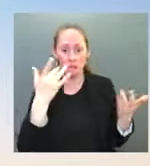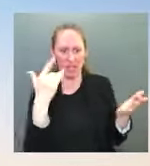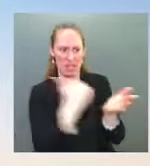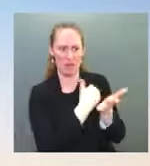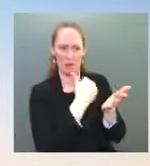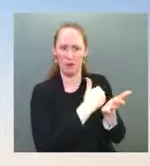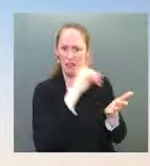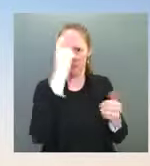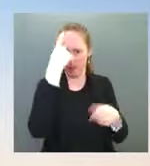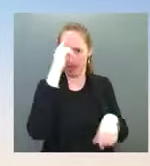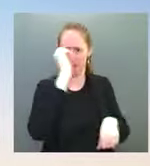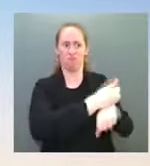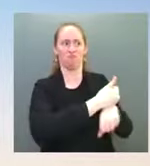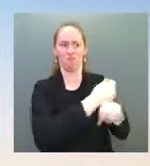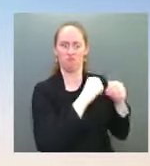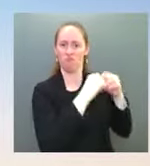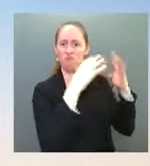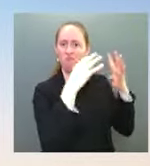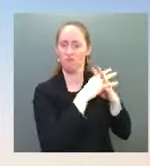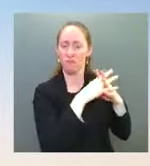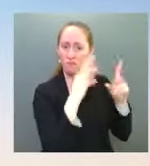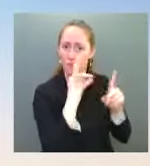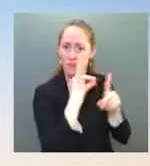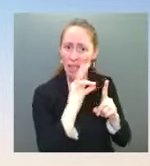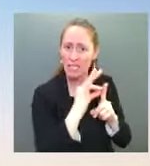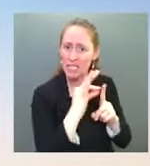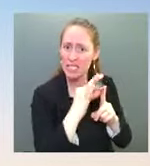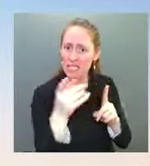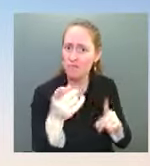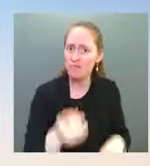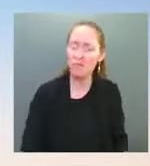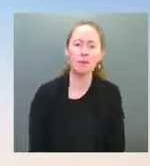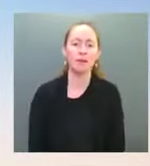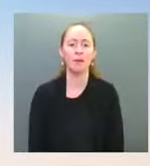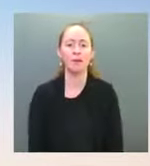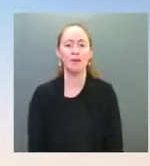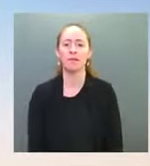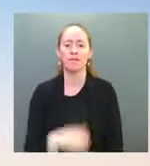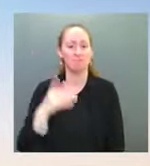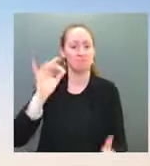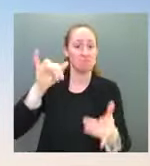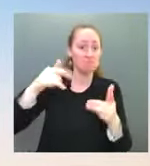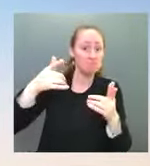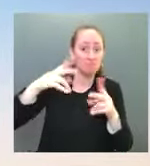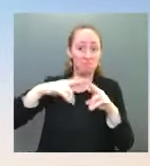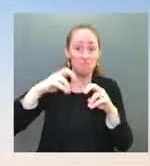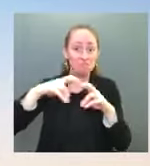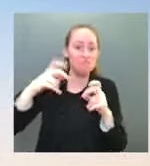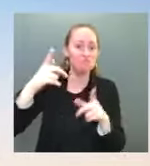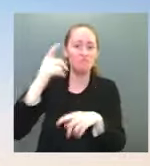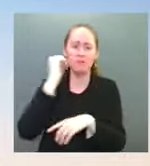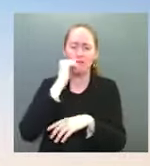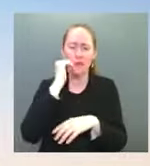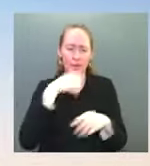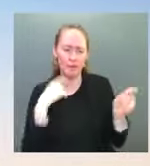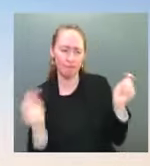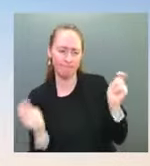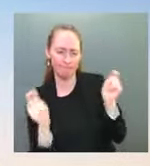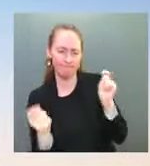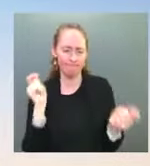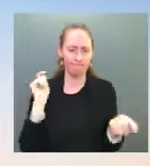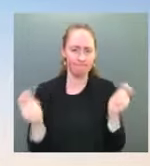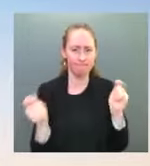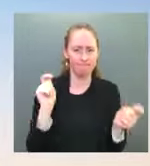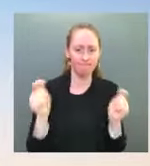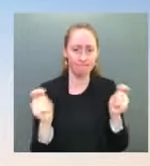time. I mean, obviously, those are assessments made day by day, and especially after new leaders are elected, of course. We have a long, strong, and